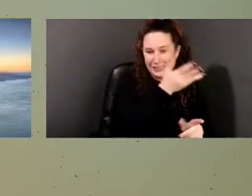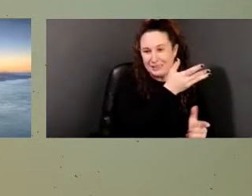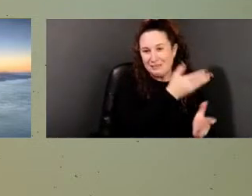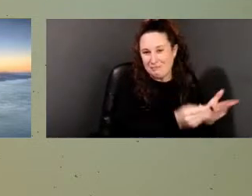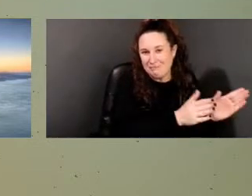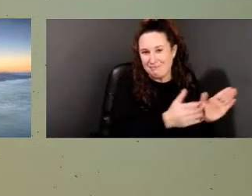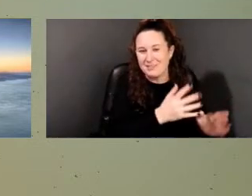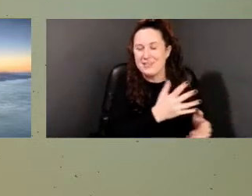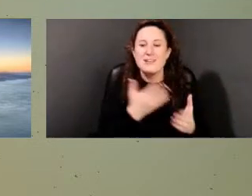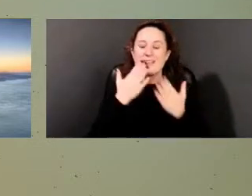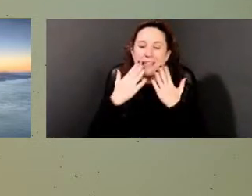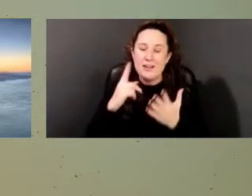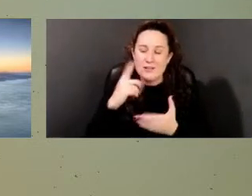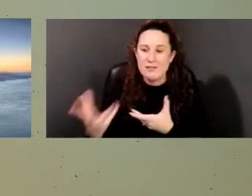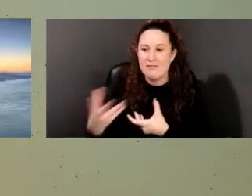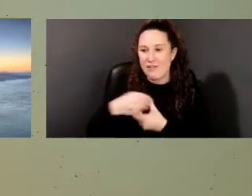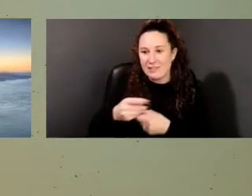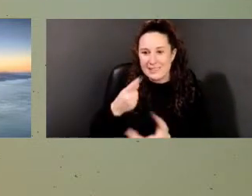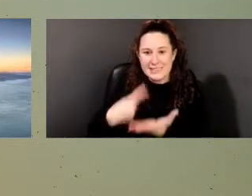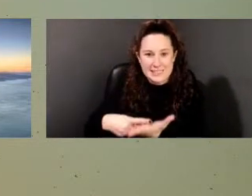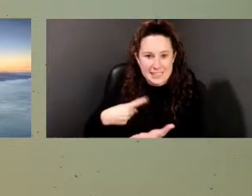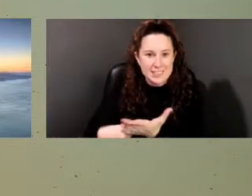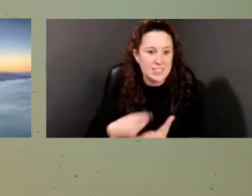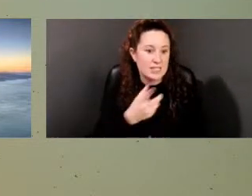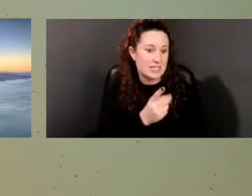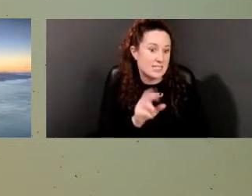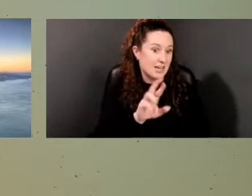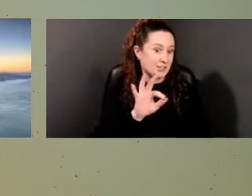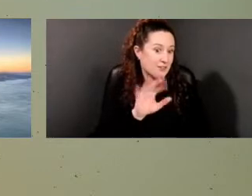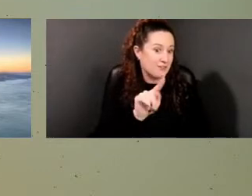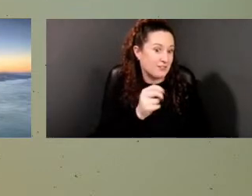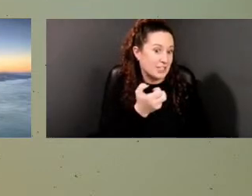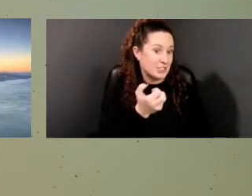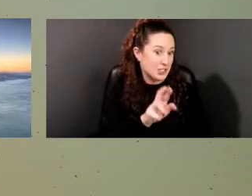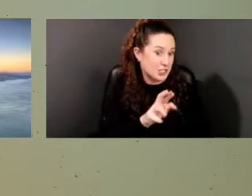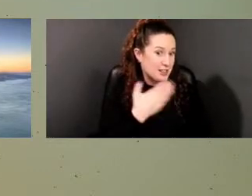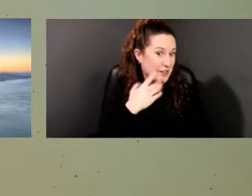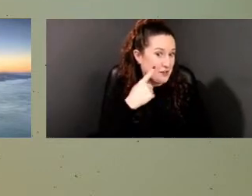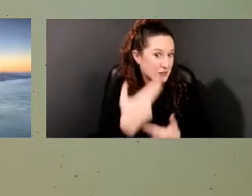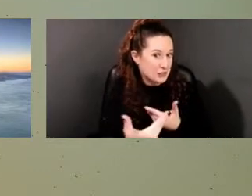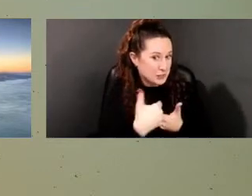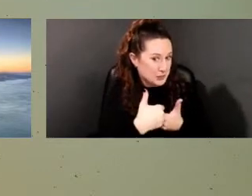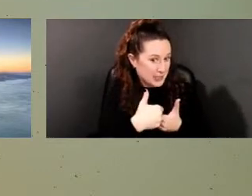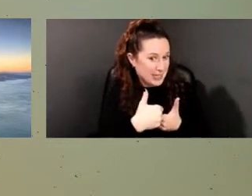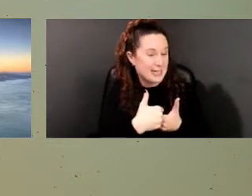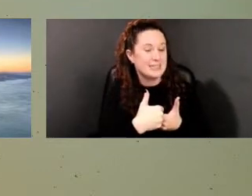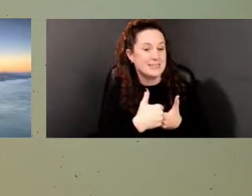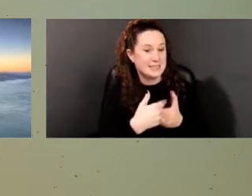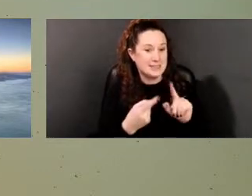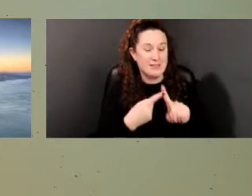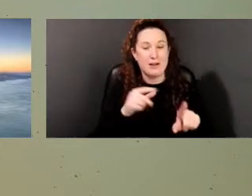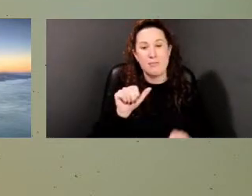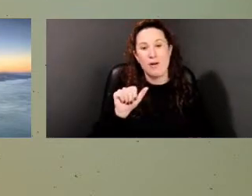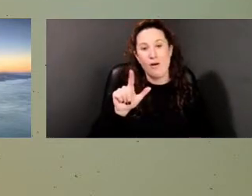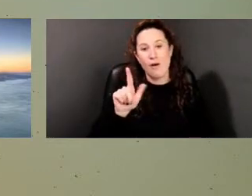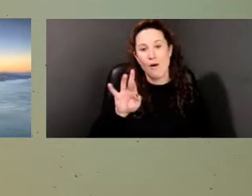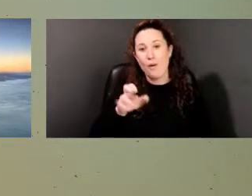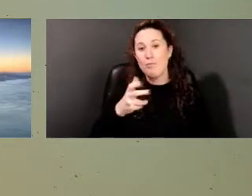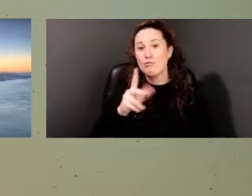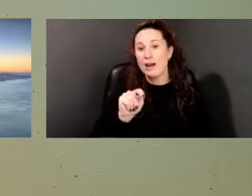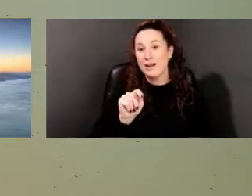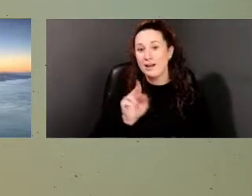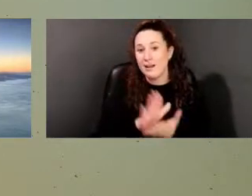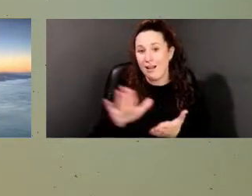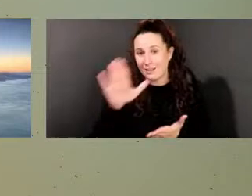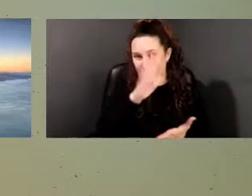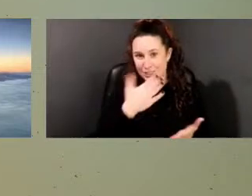this discussion. And Dr. Fletcher, thank you very much for joining us from Albright College. We appreciate you bringing a broader